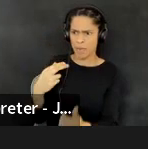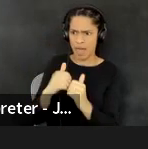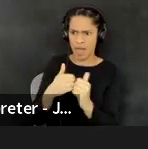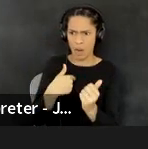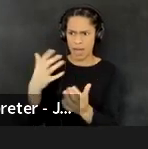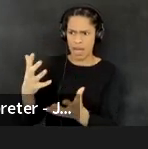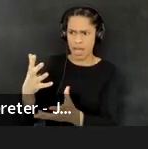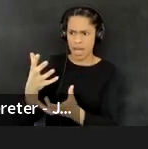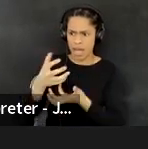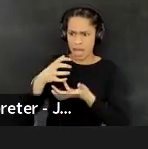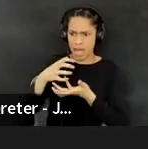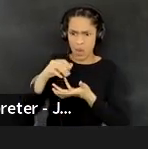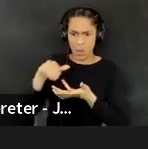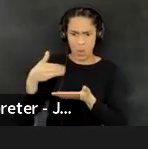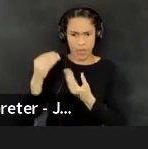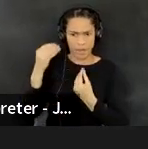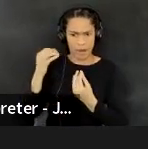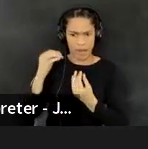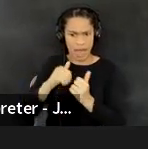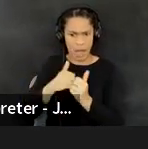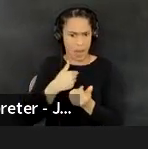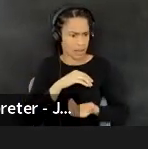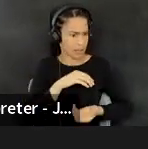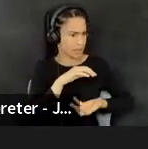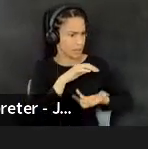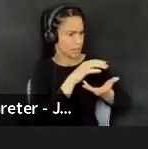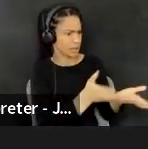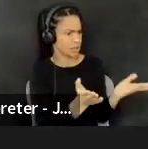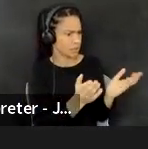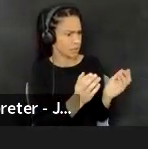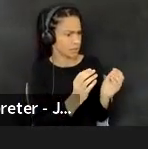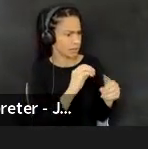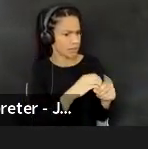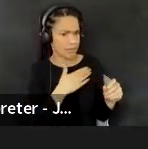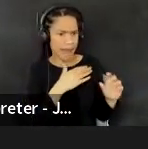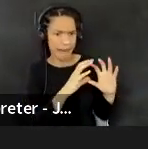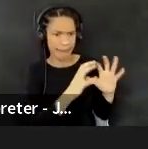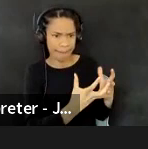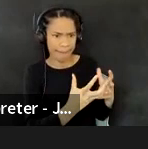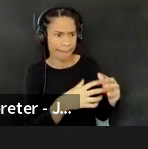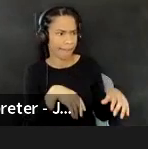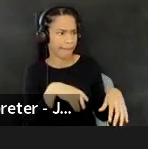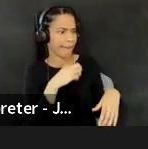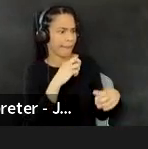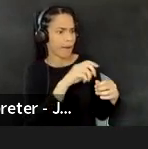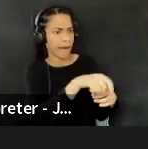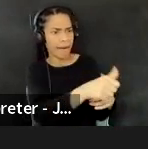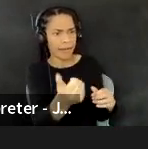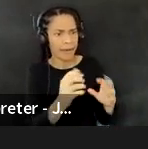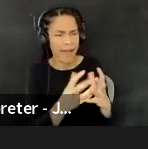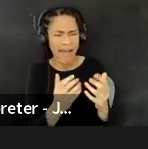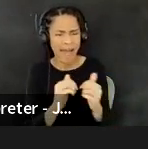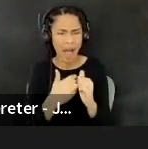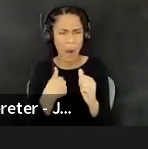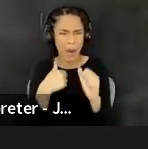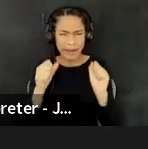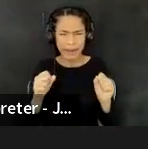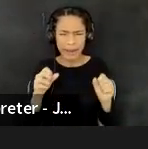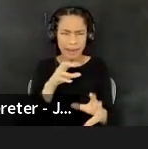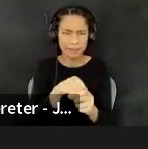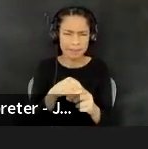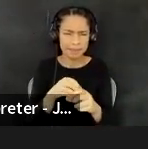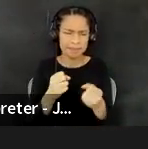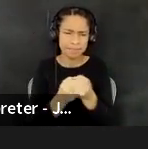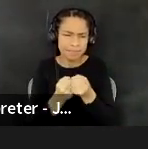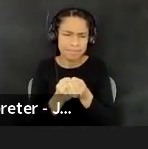you know, with the colleagues at my institution, with other institutions and to be, uh, an accomplice in that way. Um, so